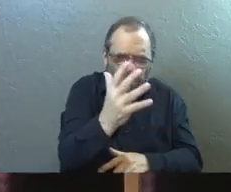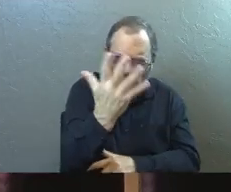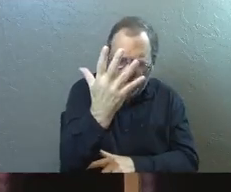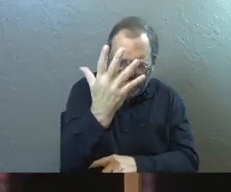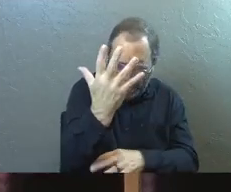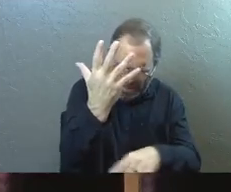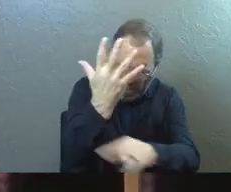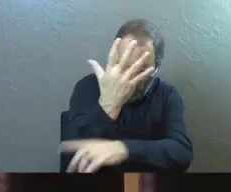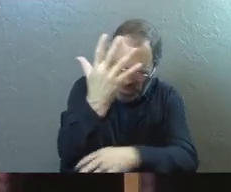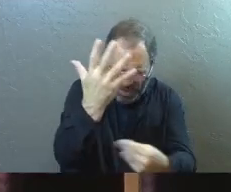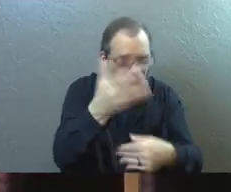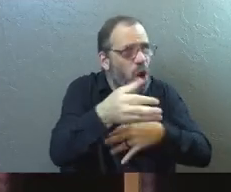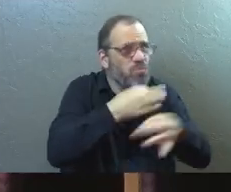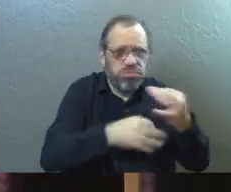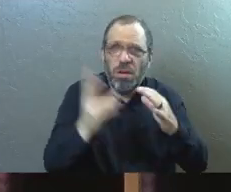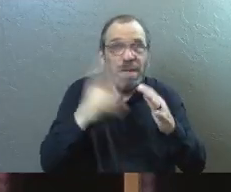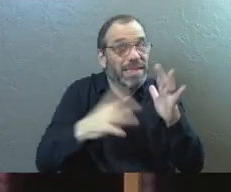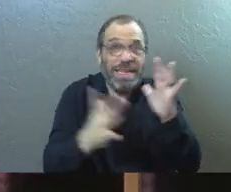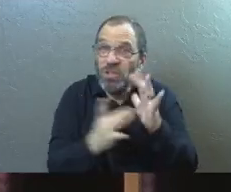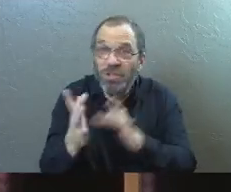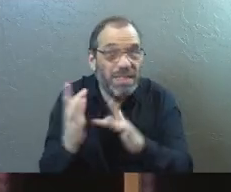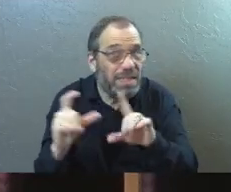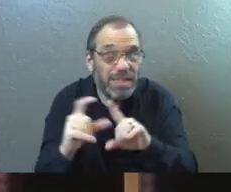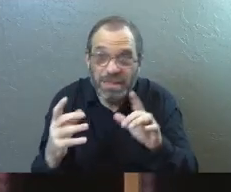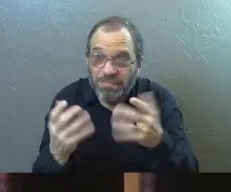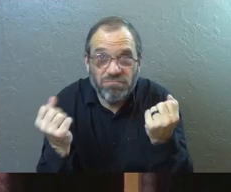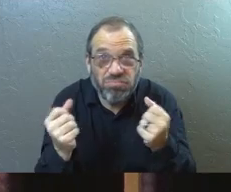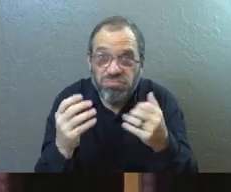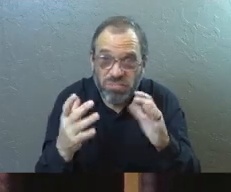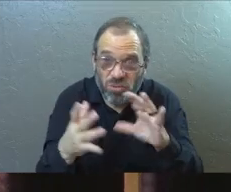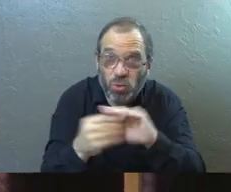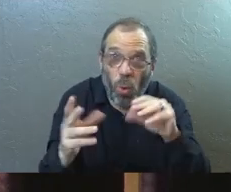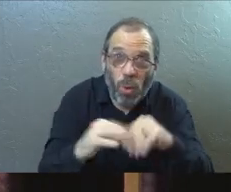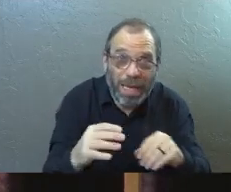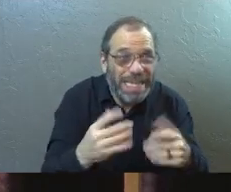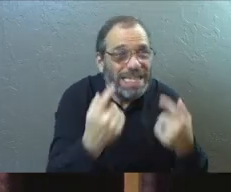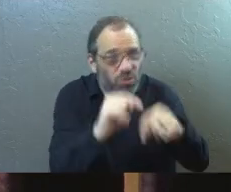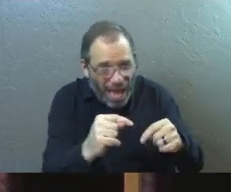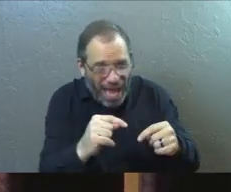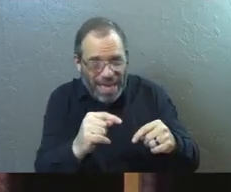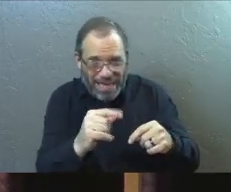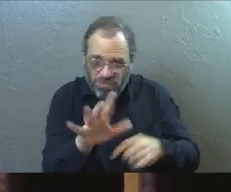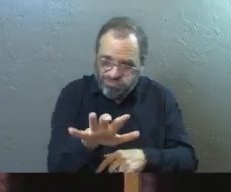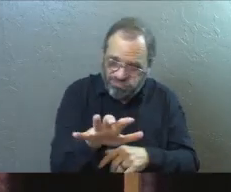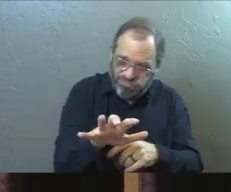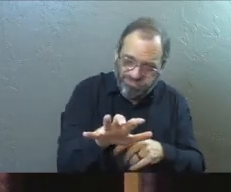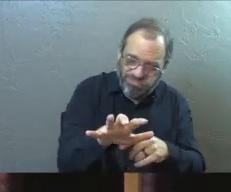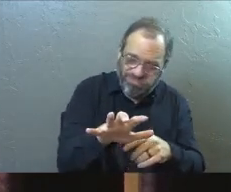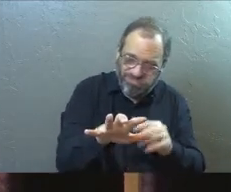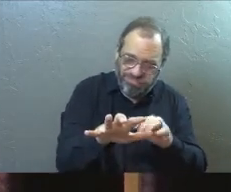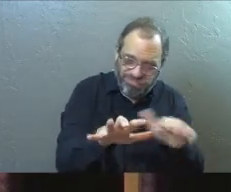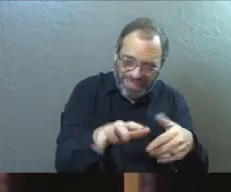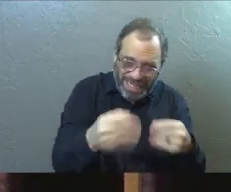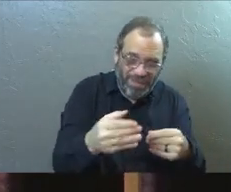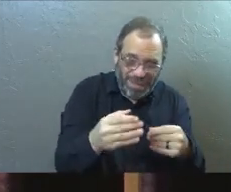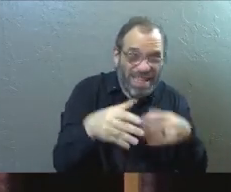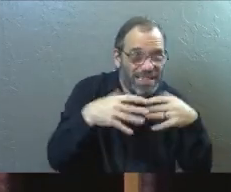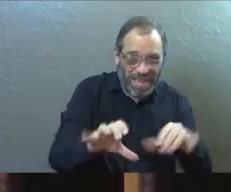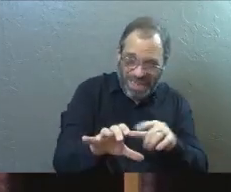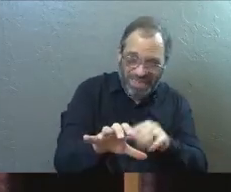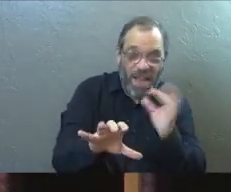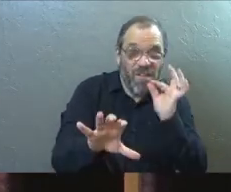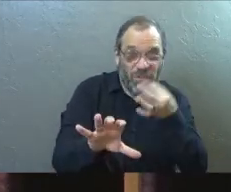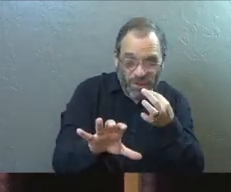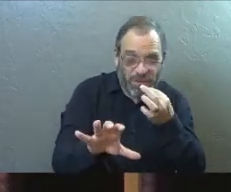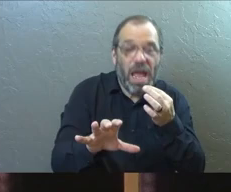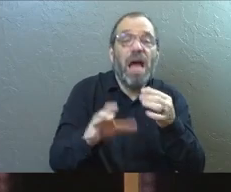and some nutrients. Like, you can read it. These are all Jesus' words. He's like, let's do all of this to try to reboot it, shore it up, give it another chance.